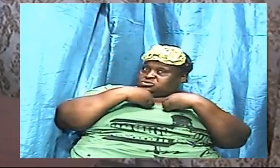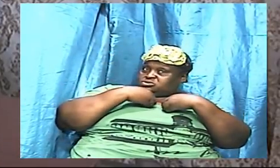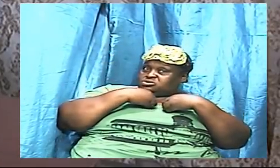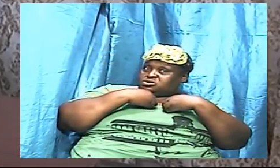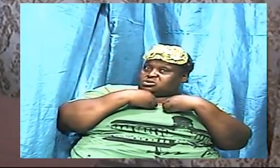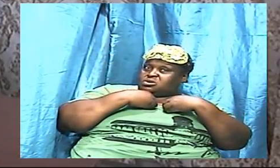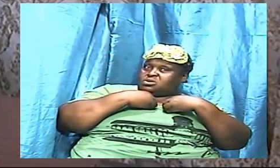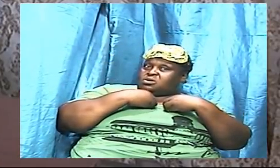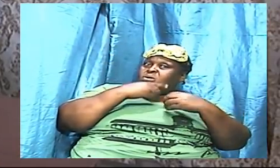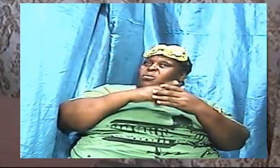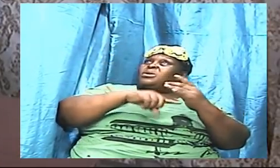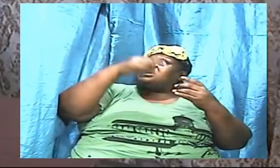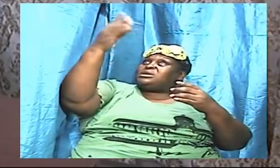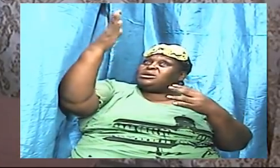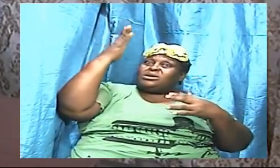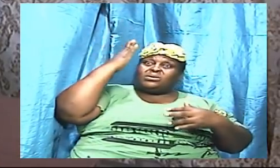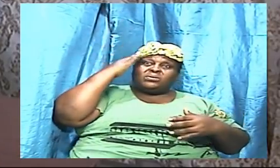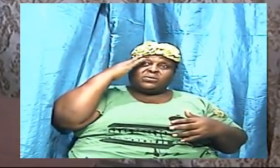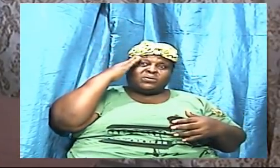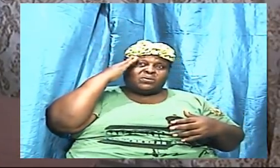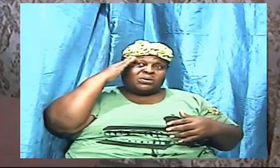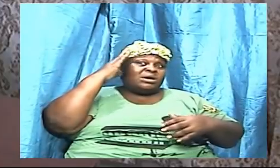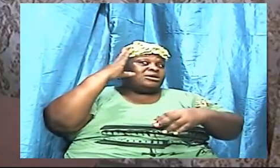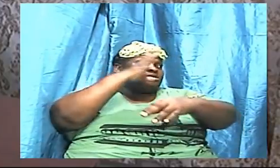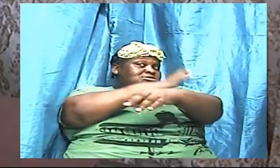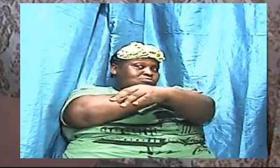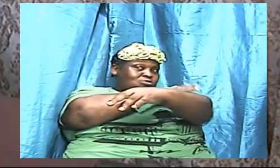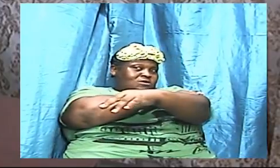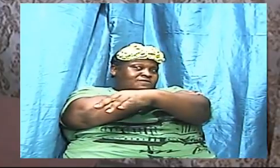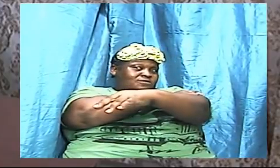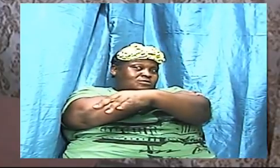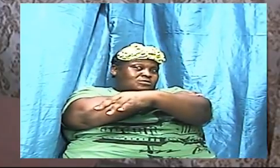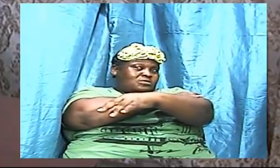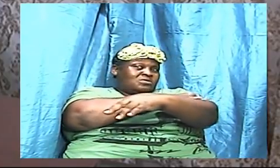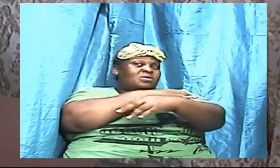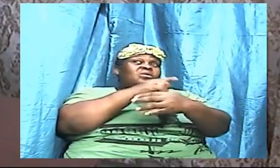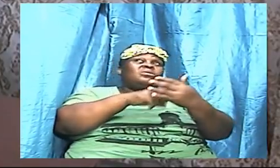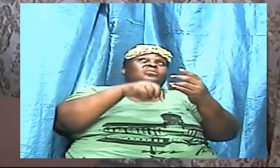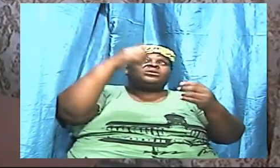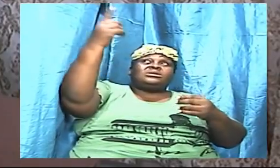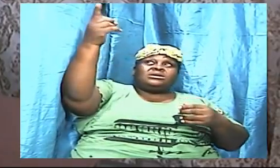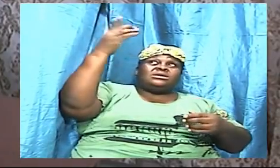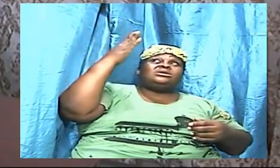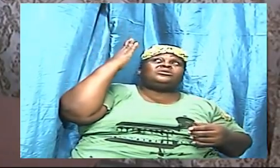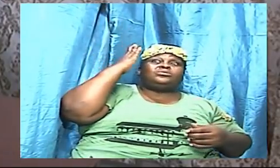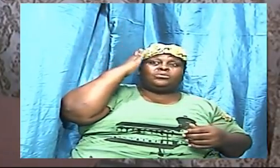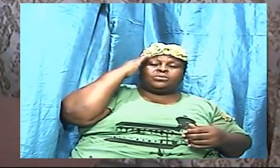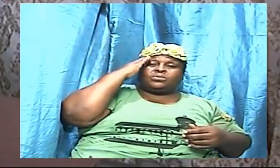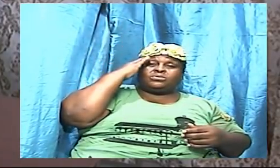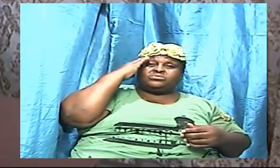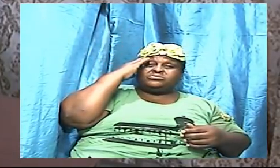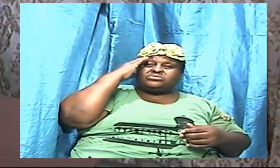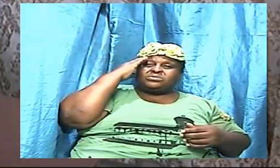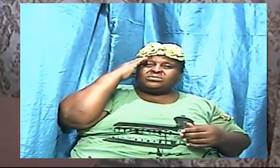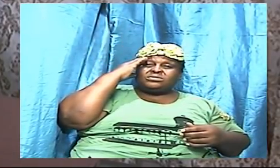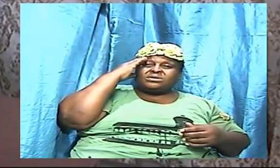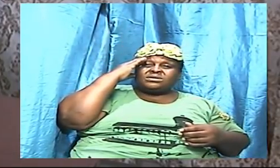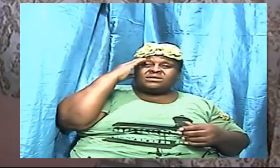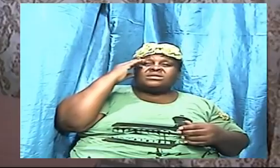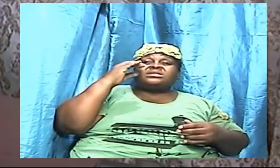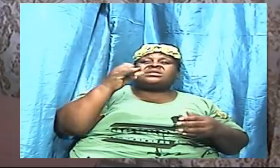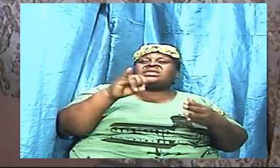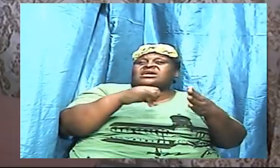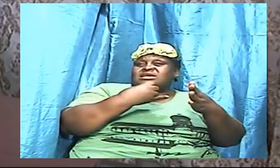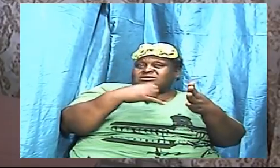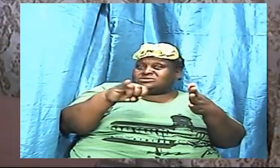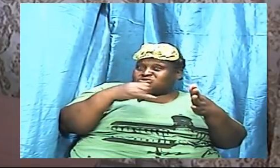he knows is powerful. What he knows is an instrument of